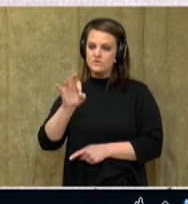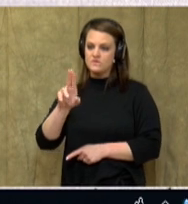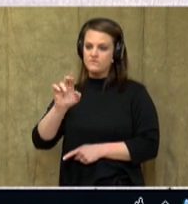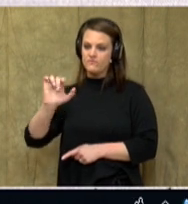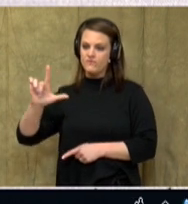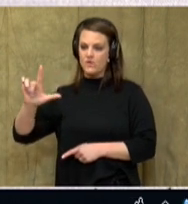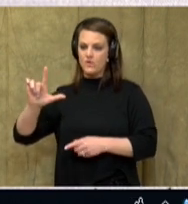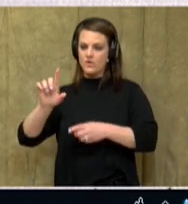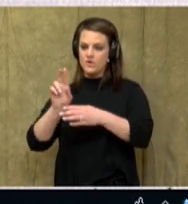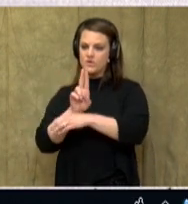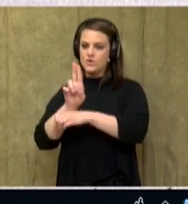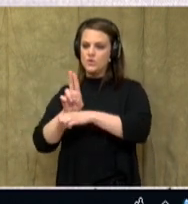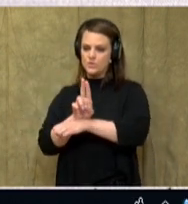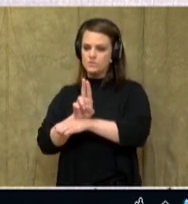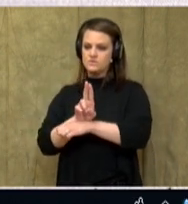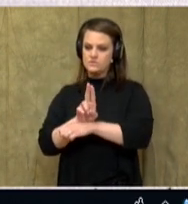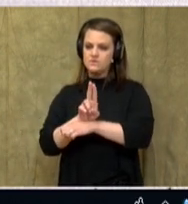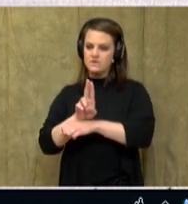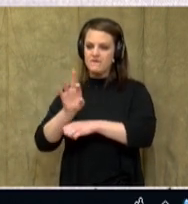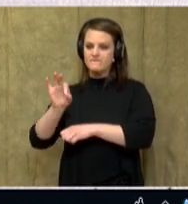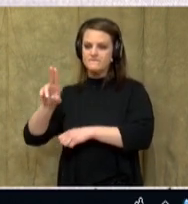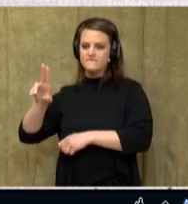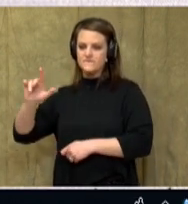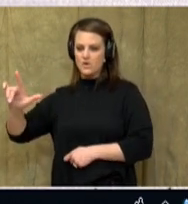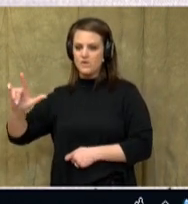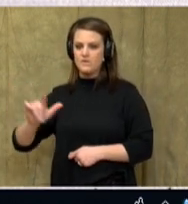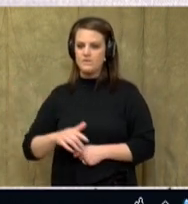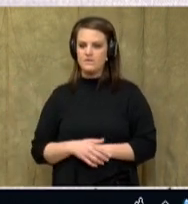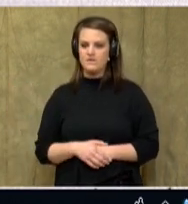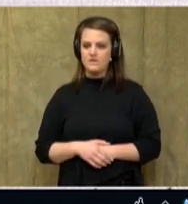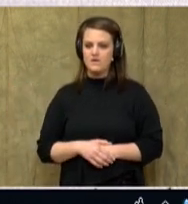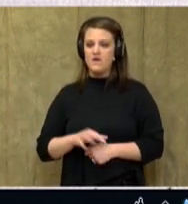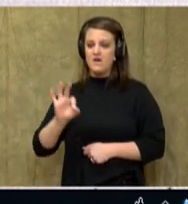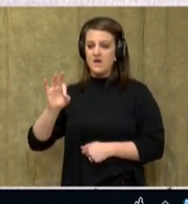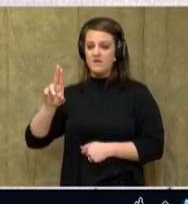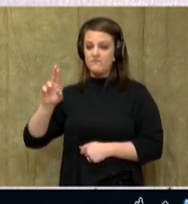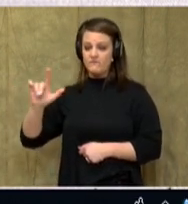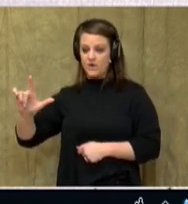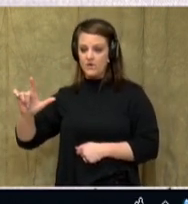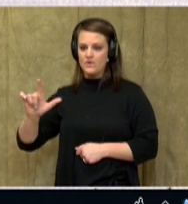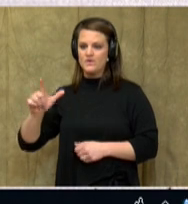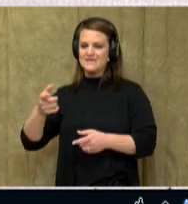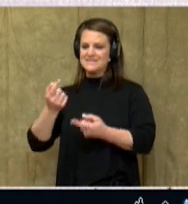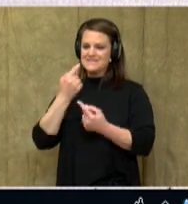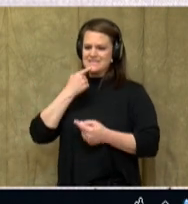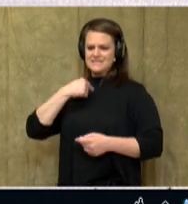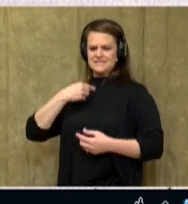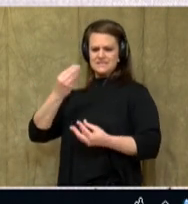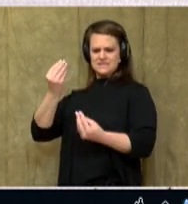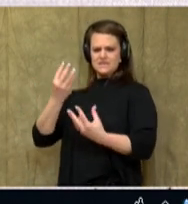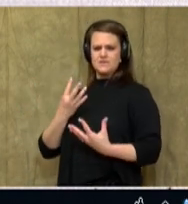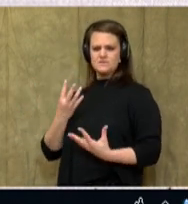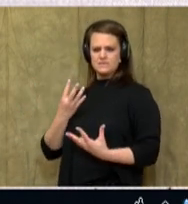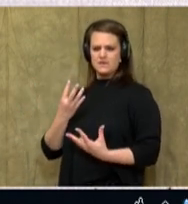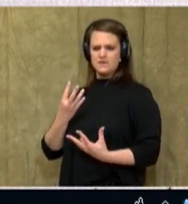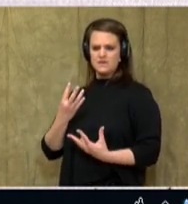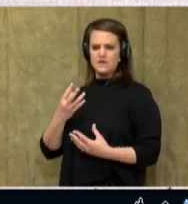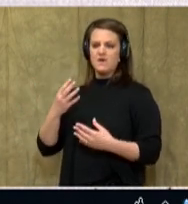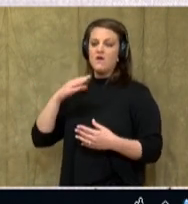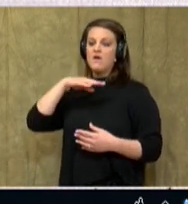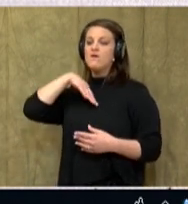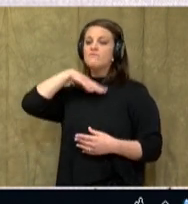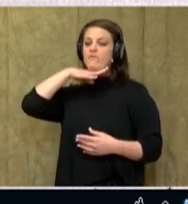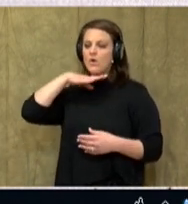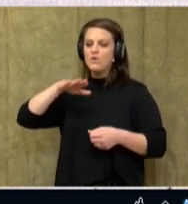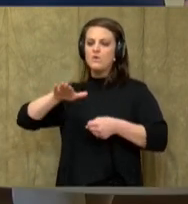I see the root word use, but I love that suffix full. It tells me that it is full